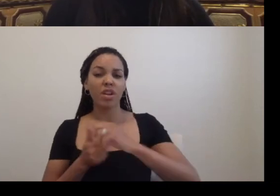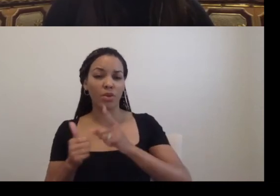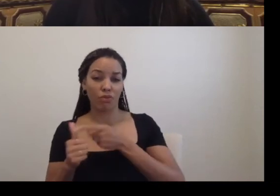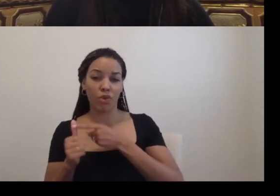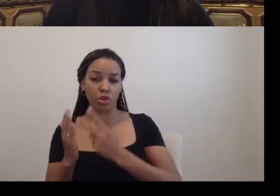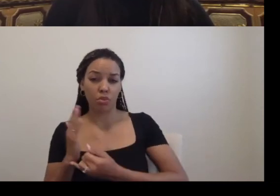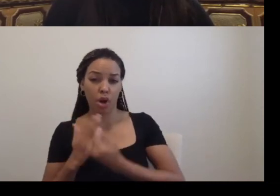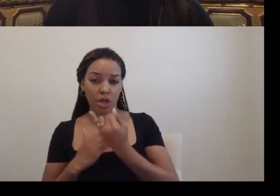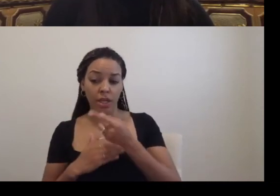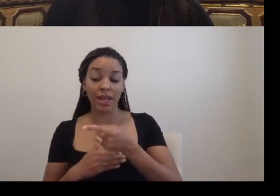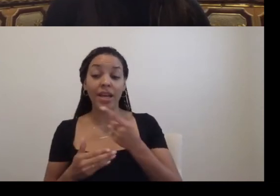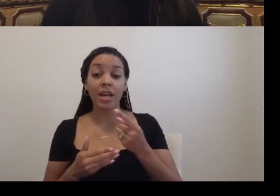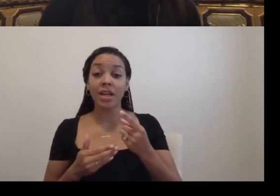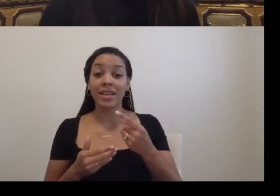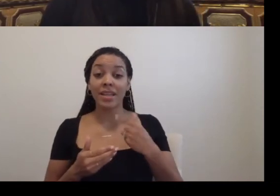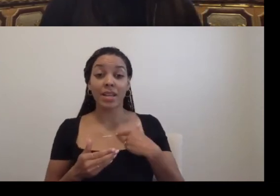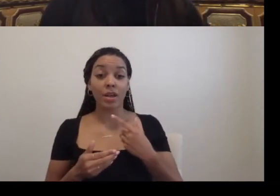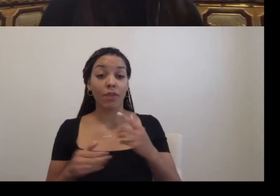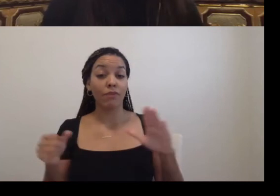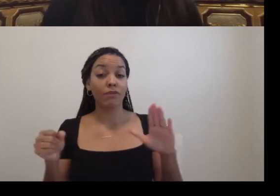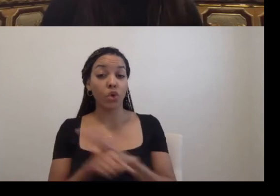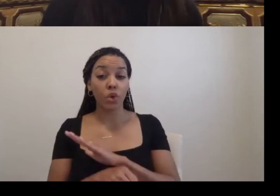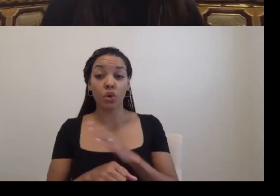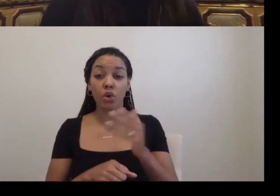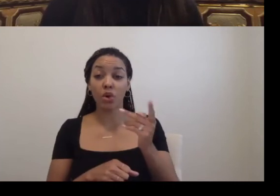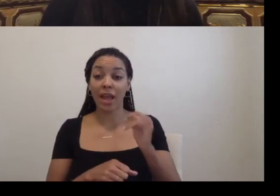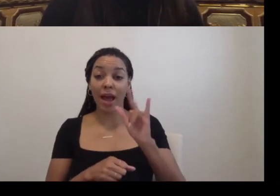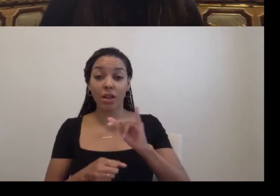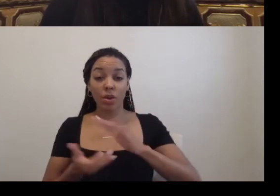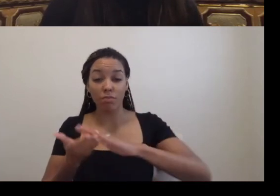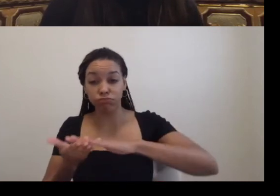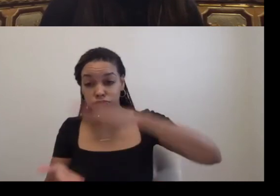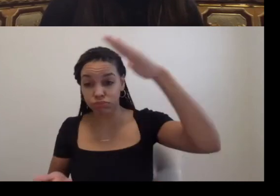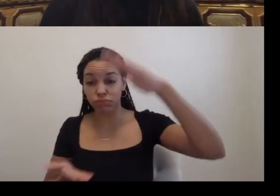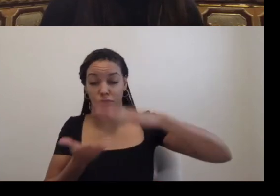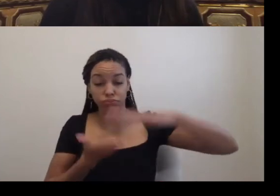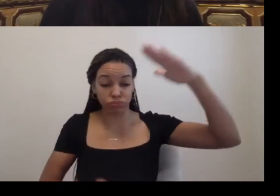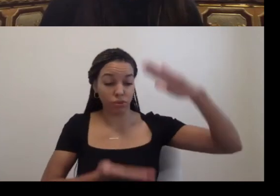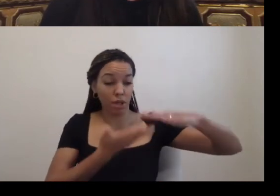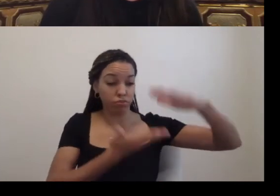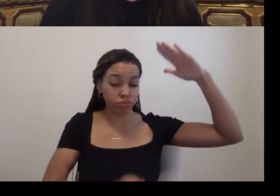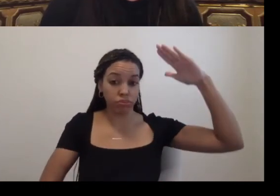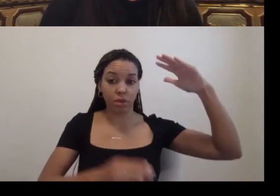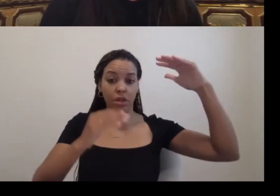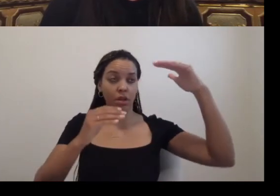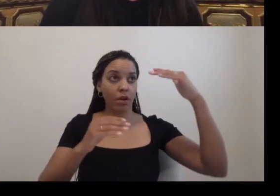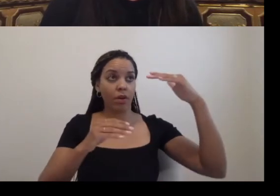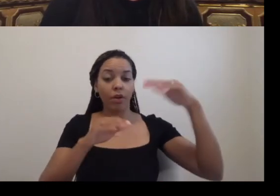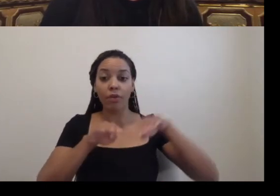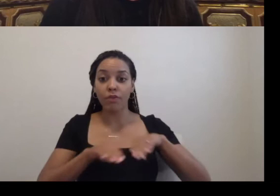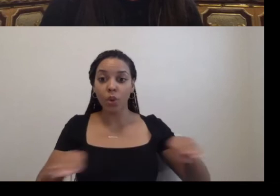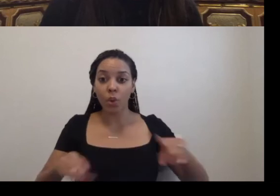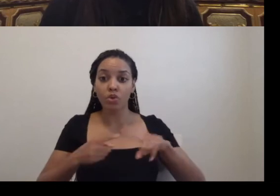stacked up an entire gallery floor to ceiling of newspapers. I worked with sanitation